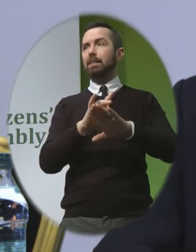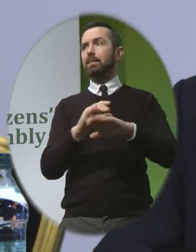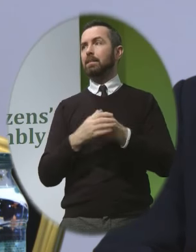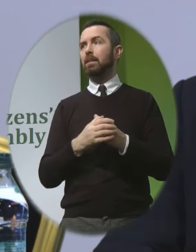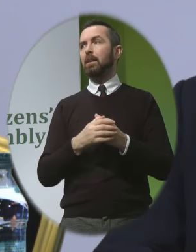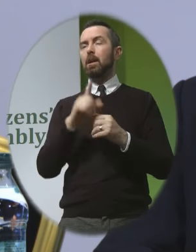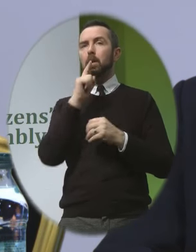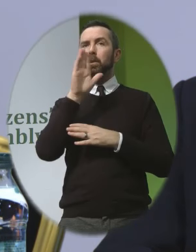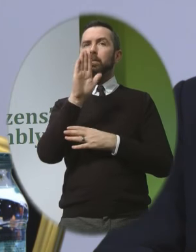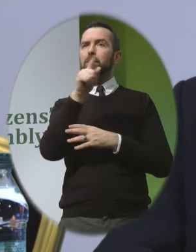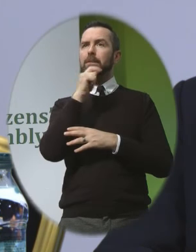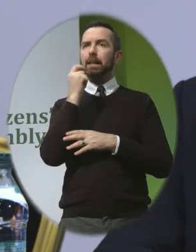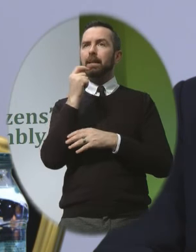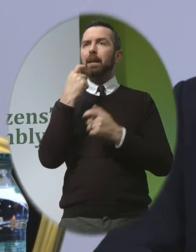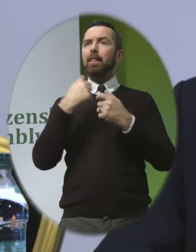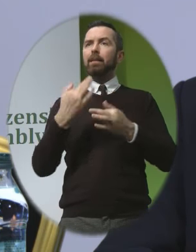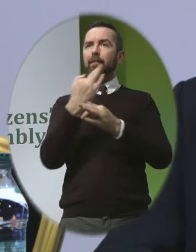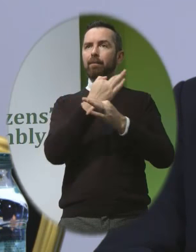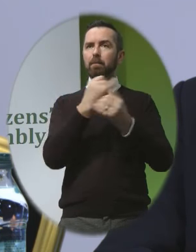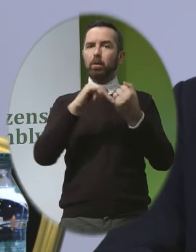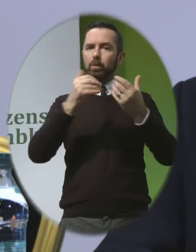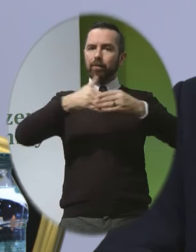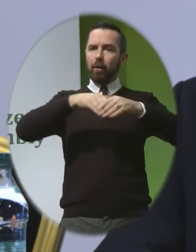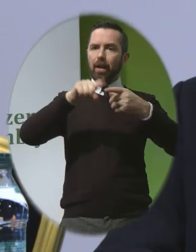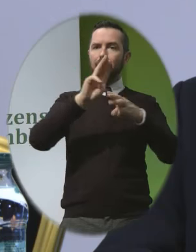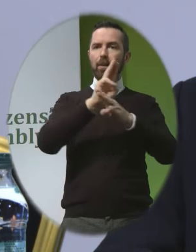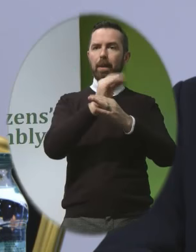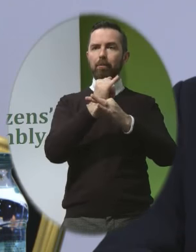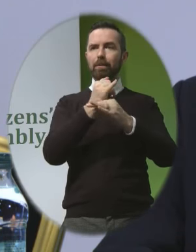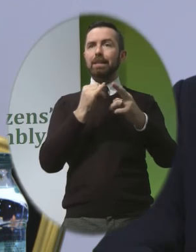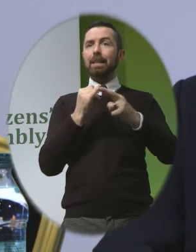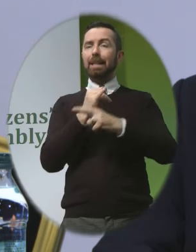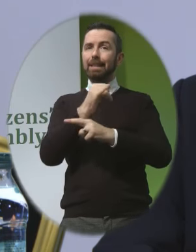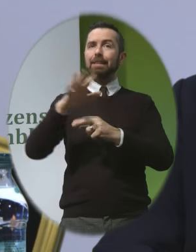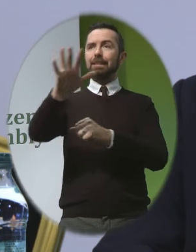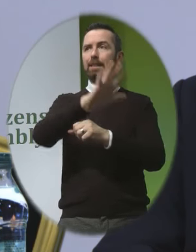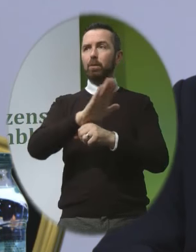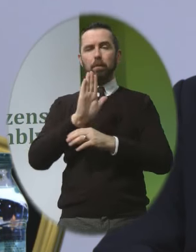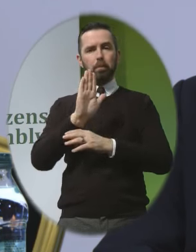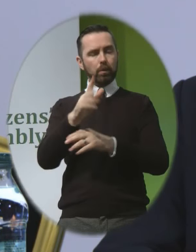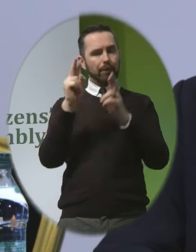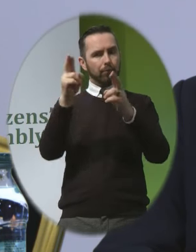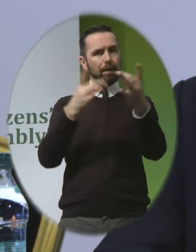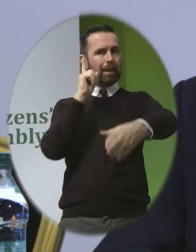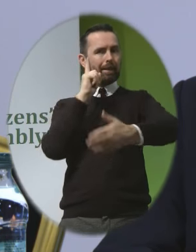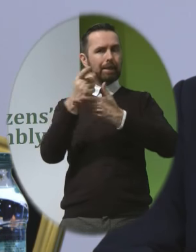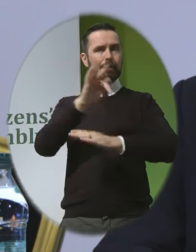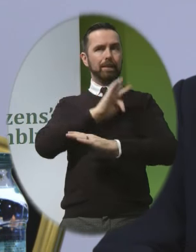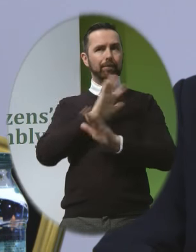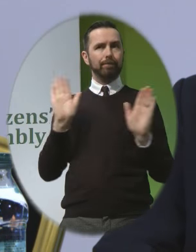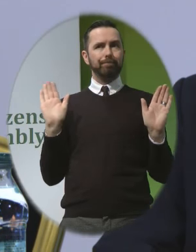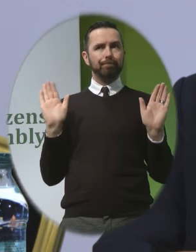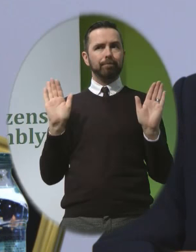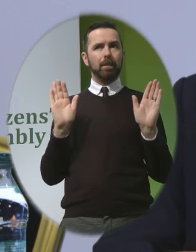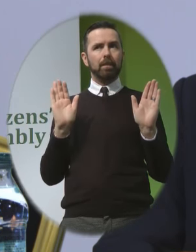That the family that's involved, the parents in that situation Have to have the ultimate right to make the decision About what's best